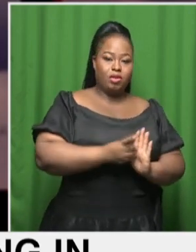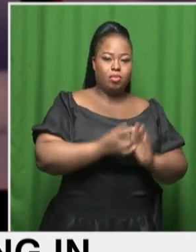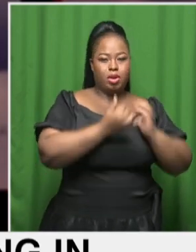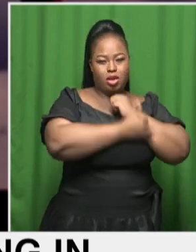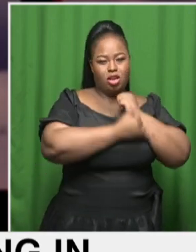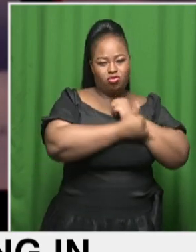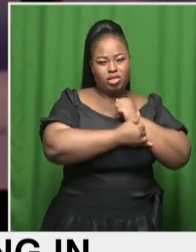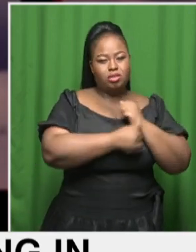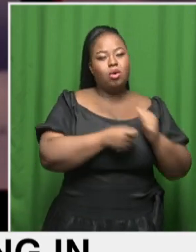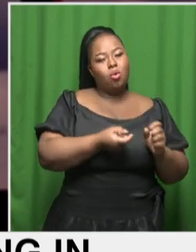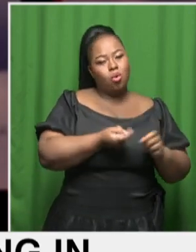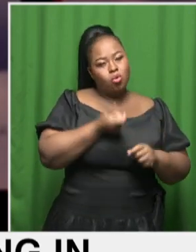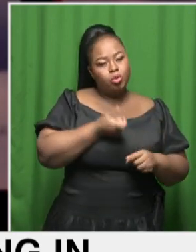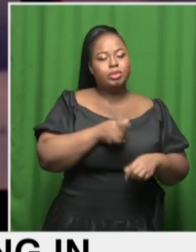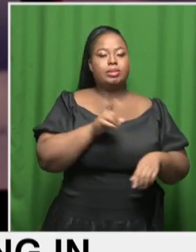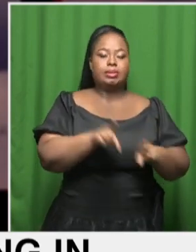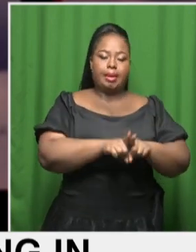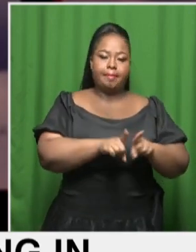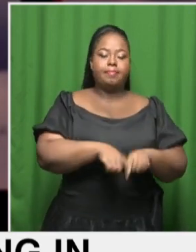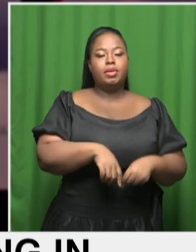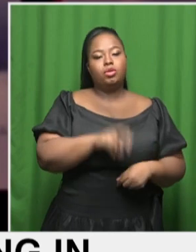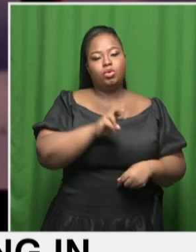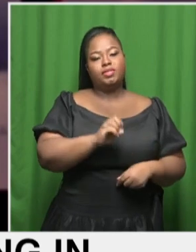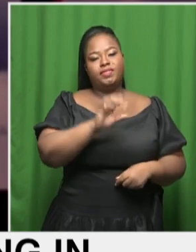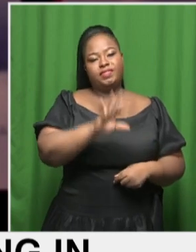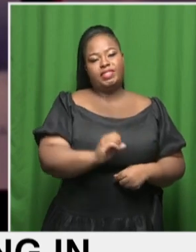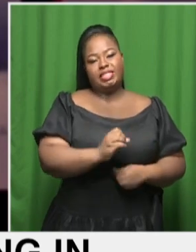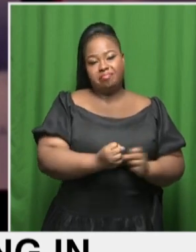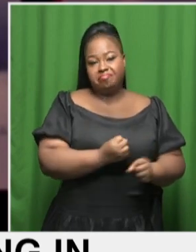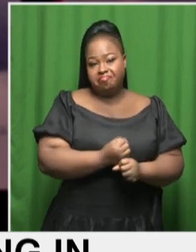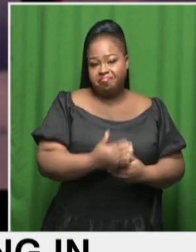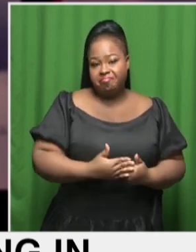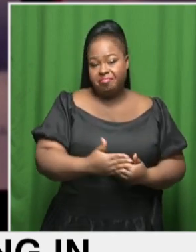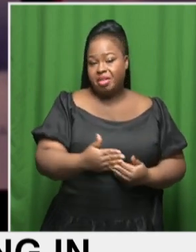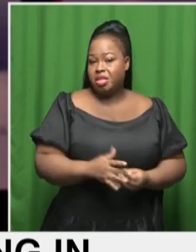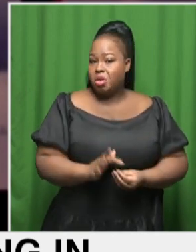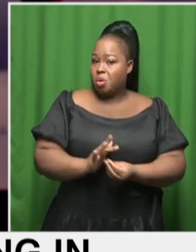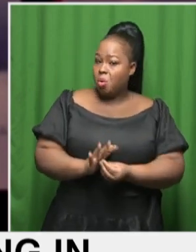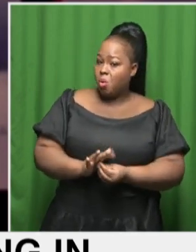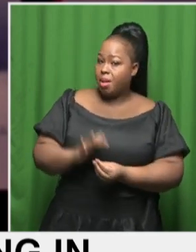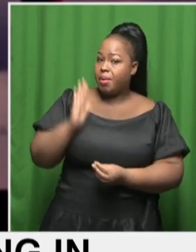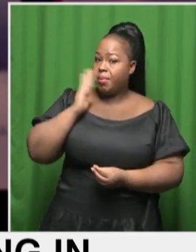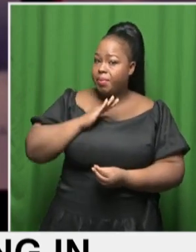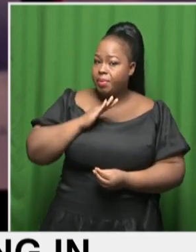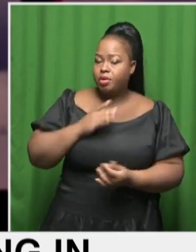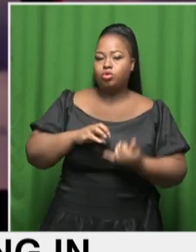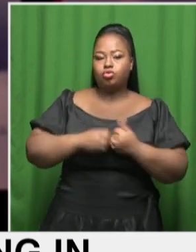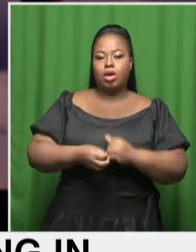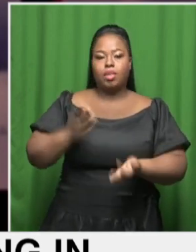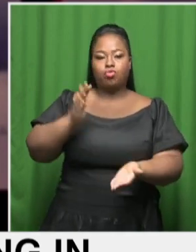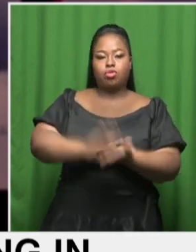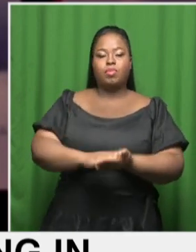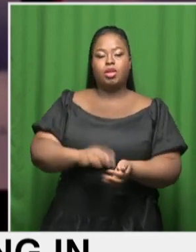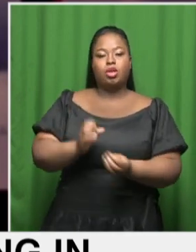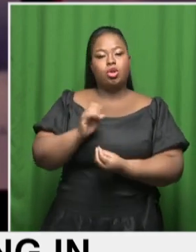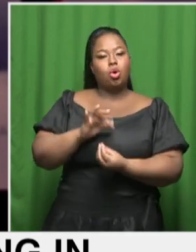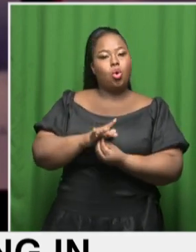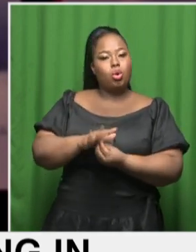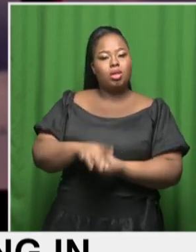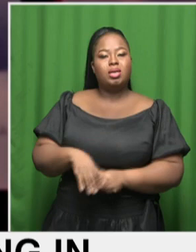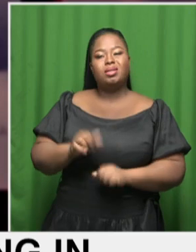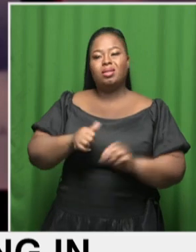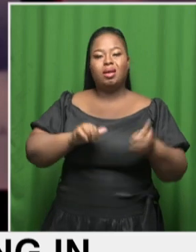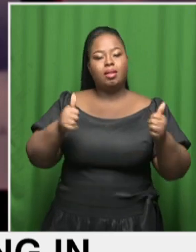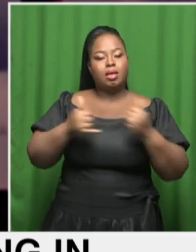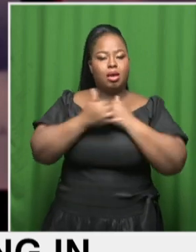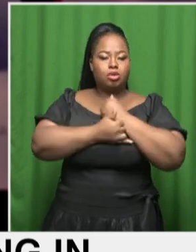as close to 2050 as possible, with no new coal and the phasing out of coal by 2030 in OECD countries